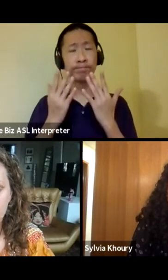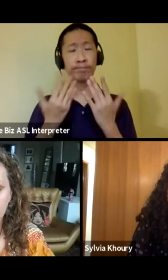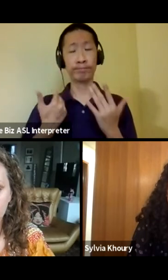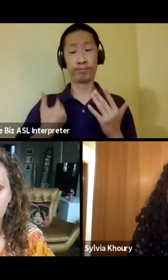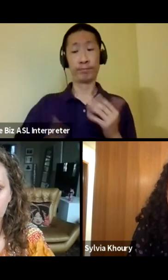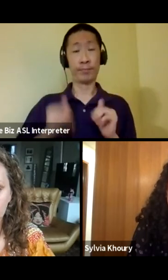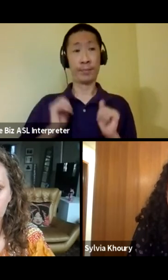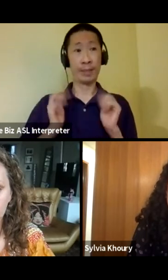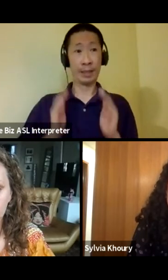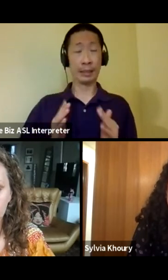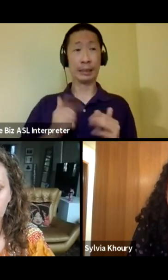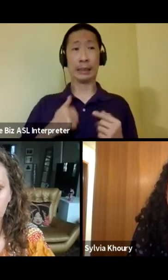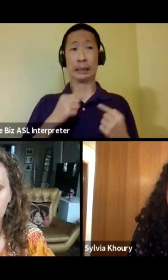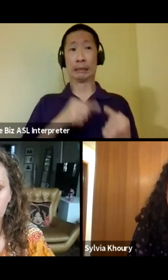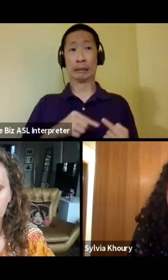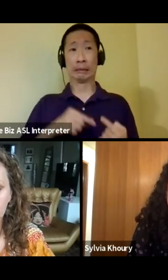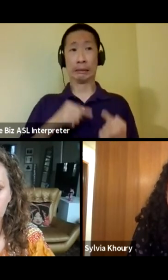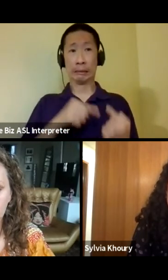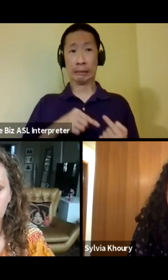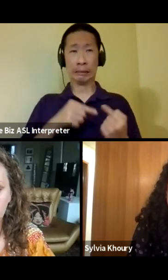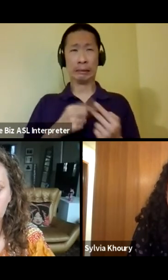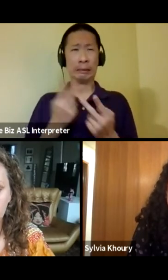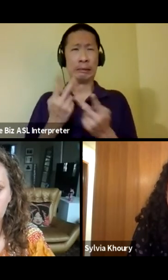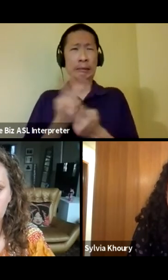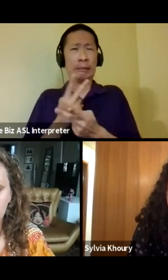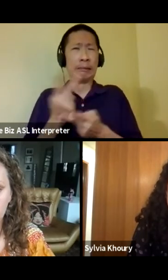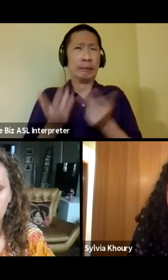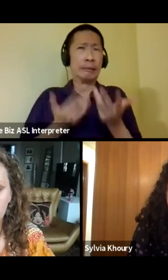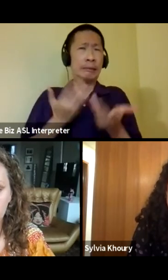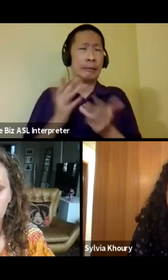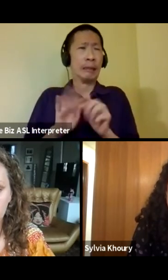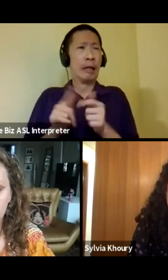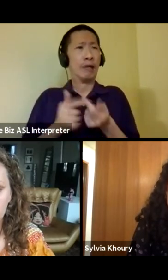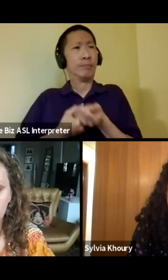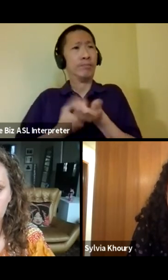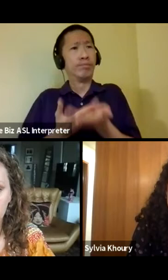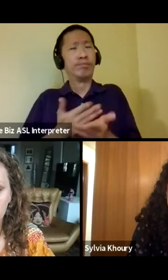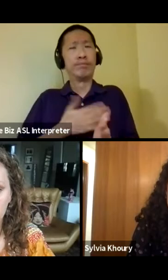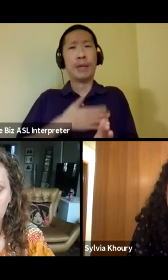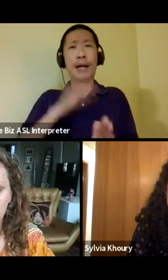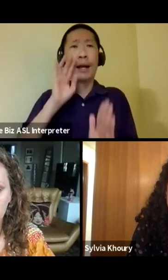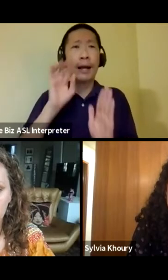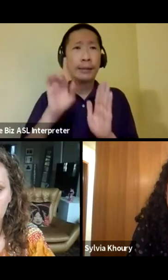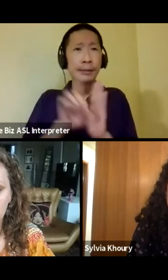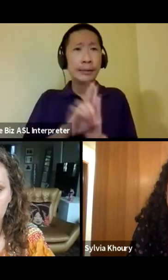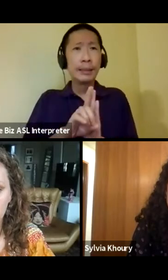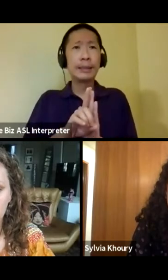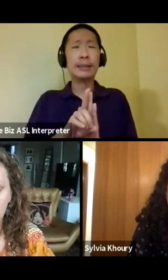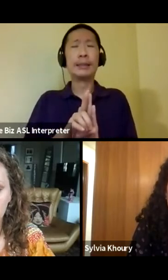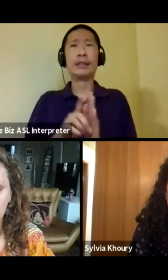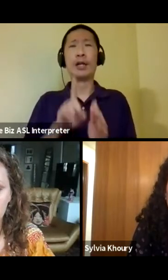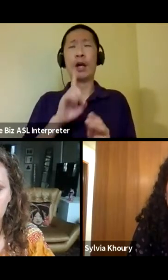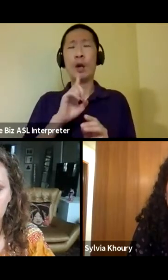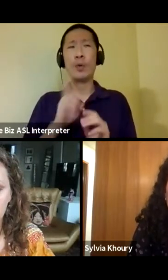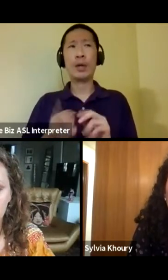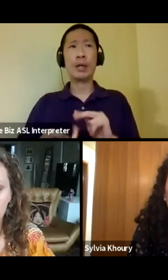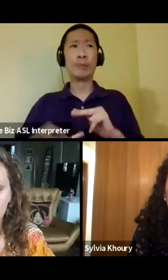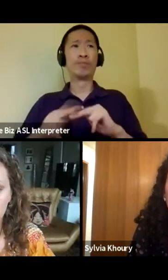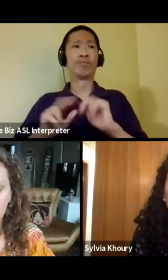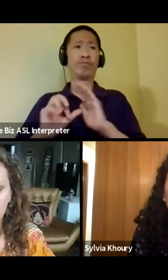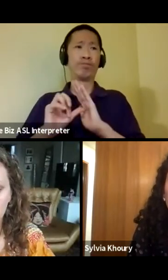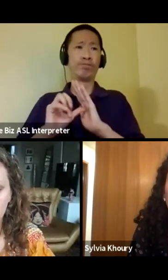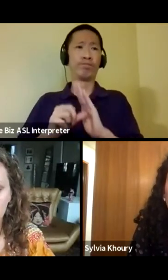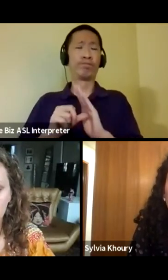struggle to figure out how to bring forth, like, my identity or really, like, amplify the